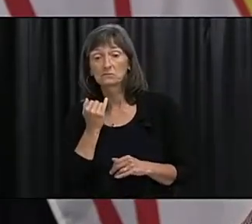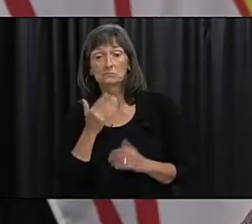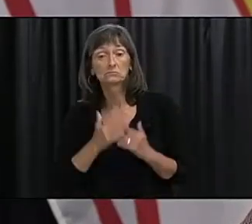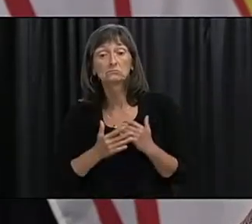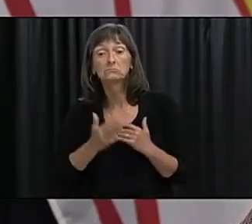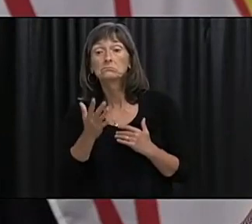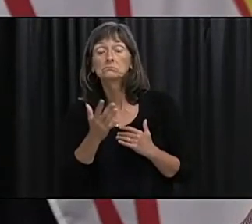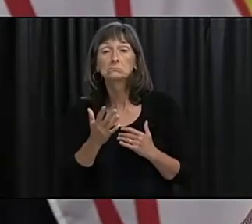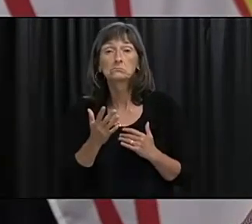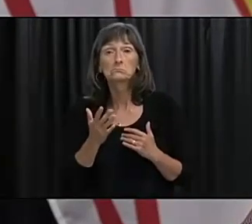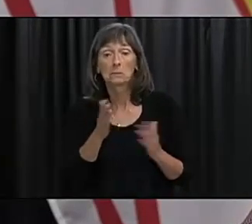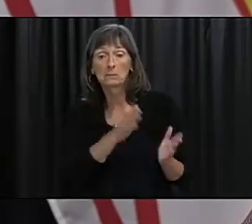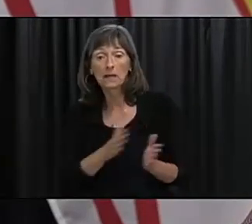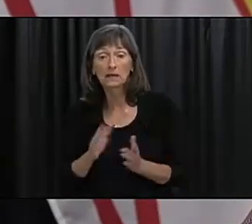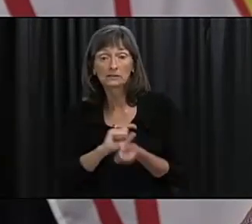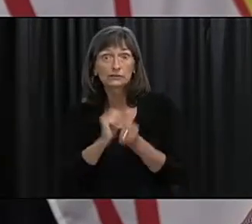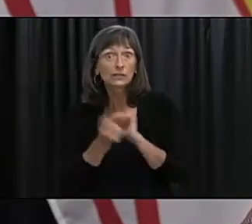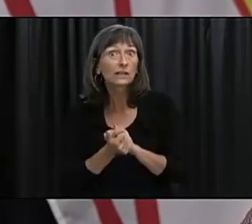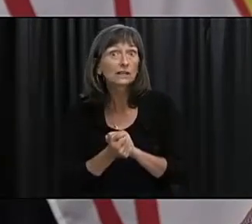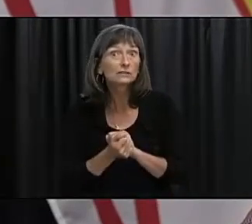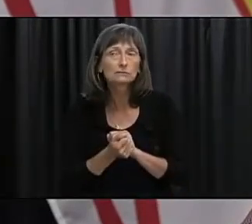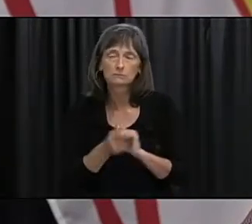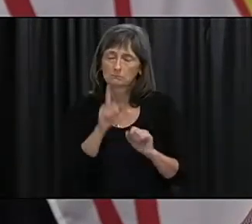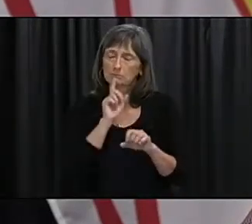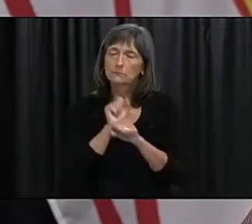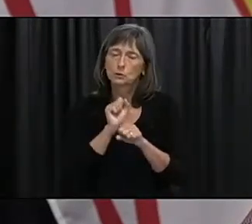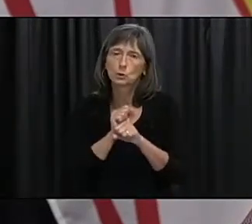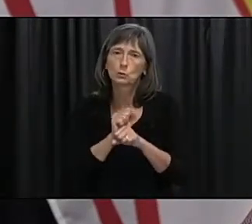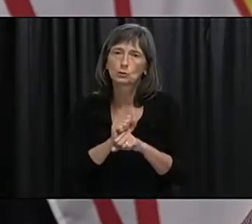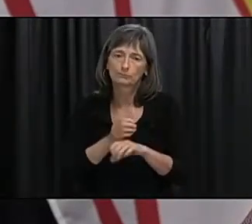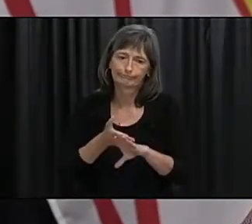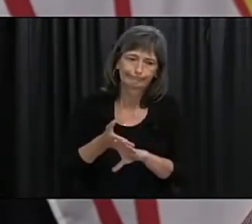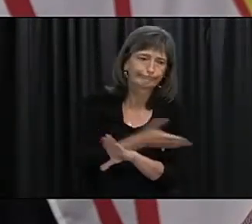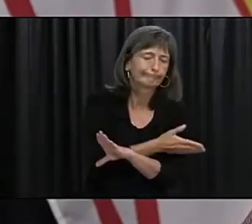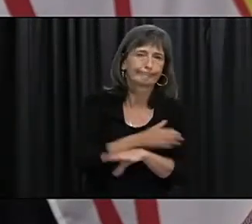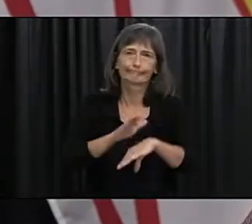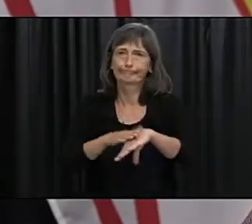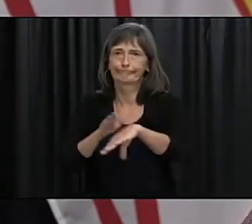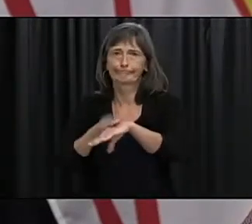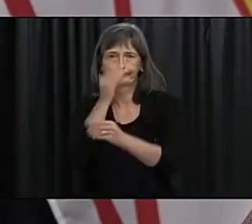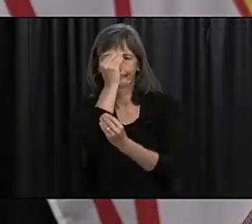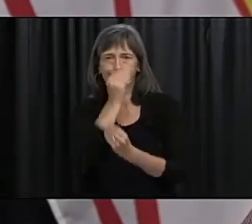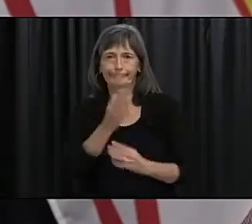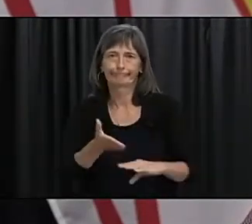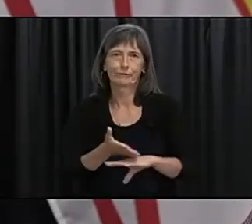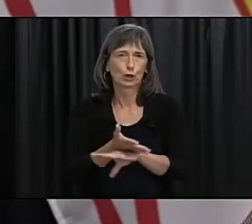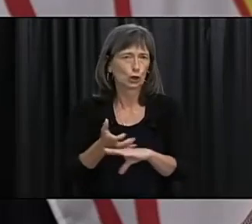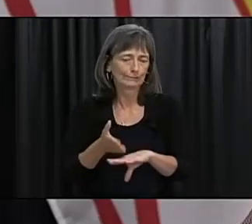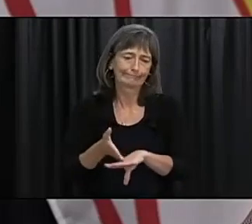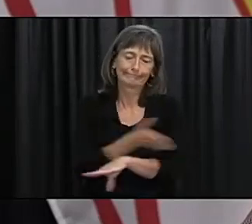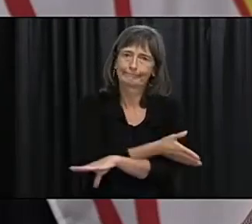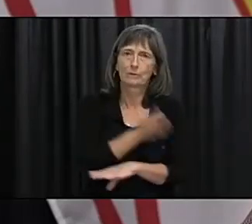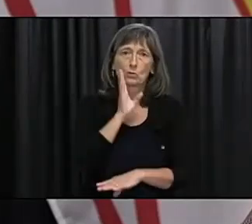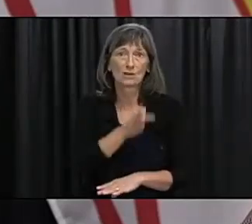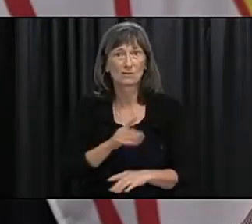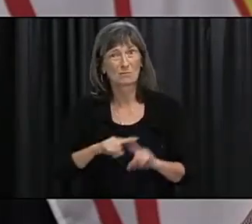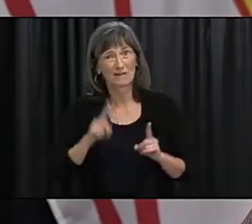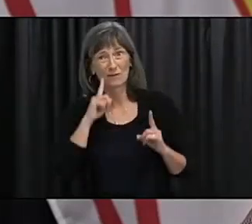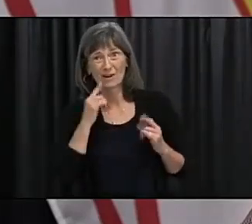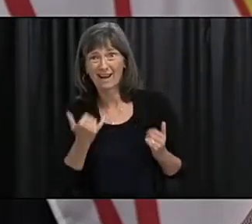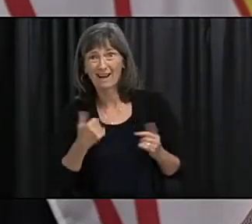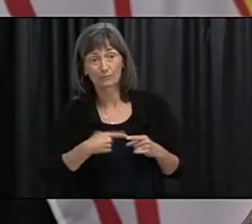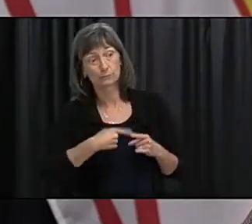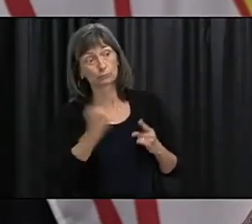travel changes people will be given lots of notice but just opening up broadly right now is really not something that I could see